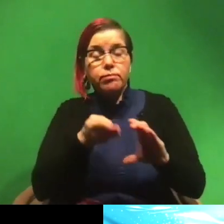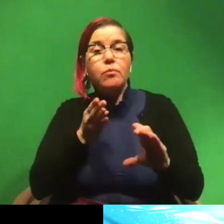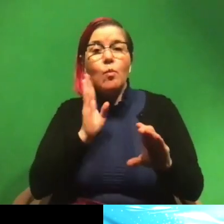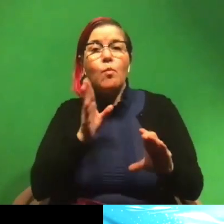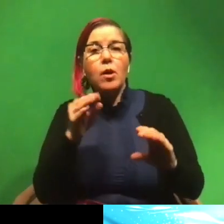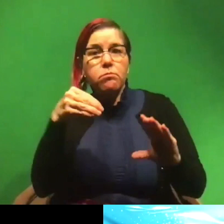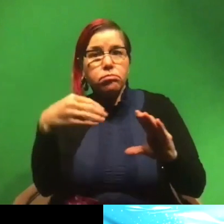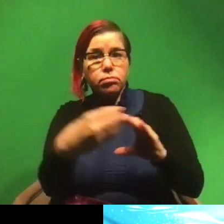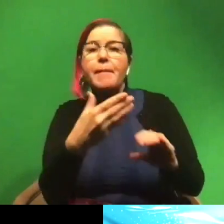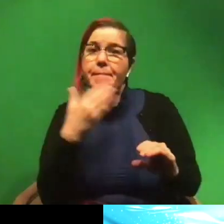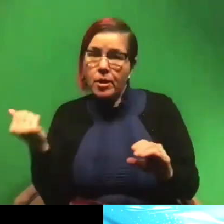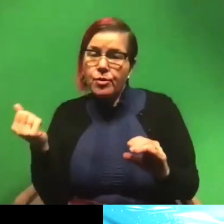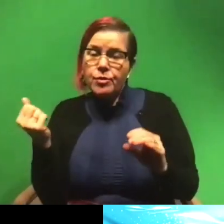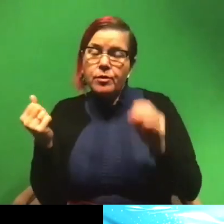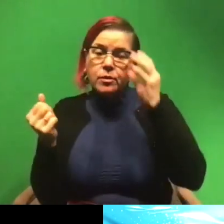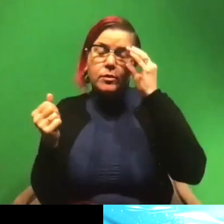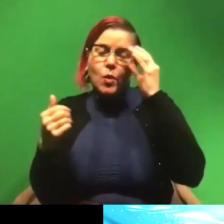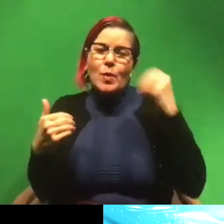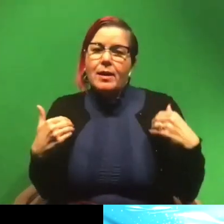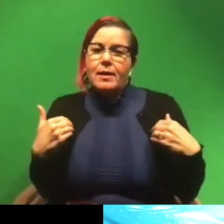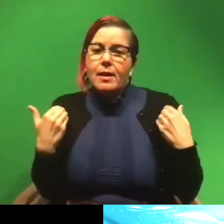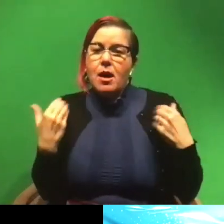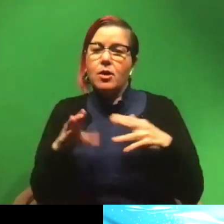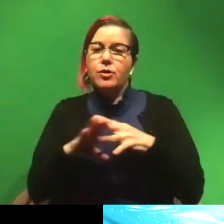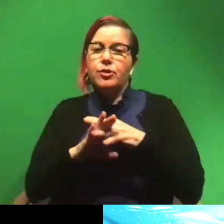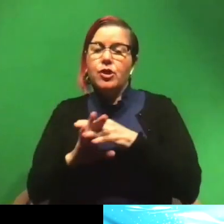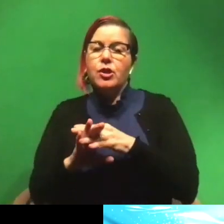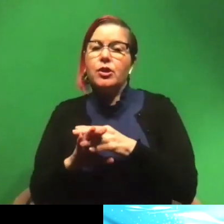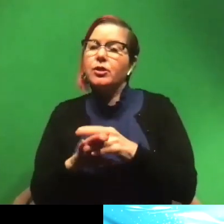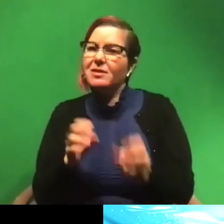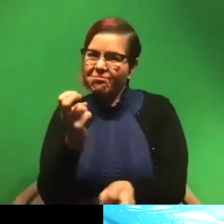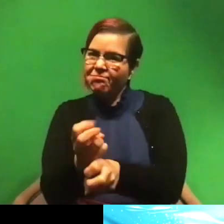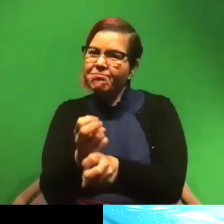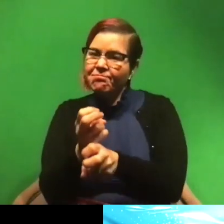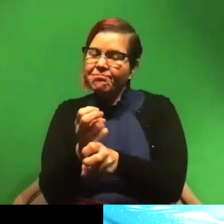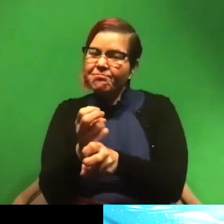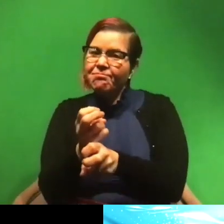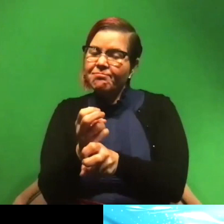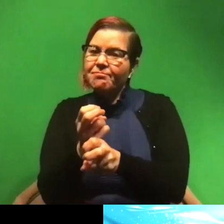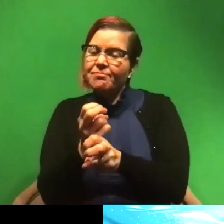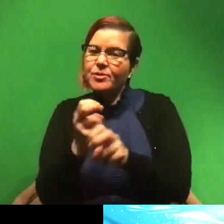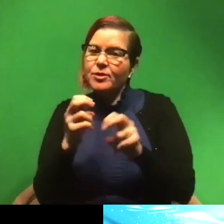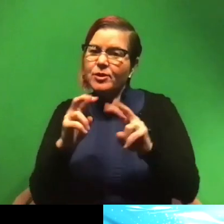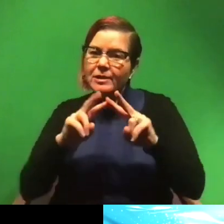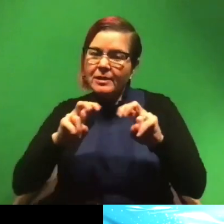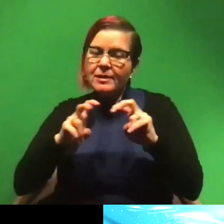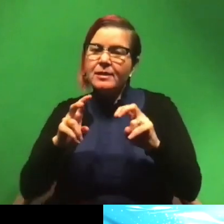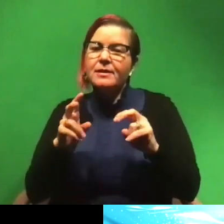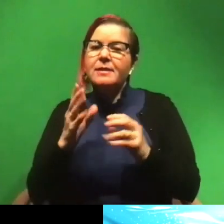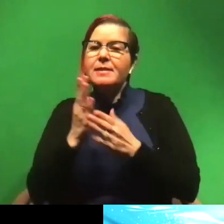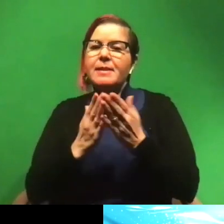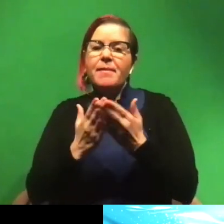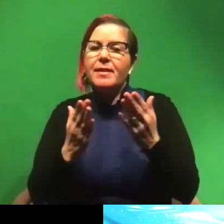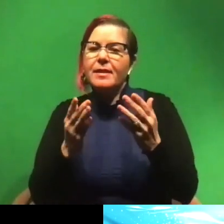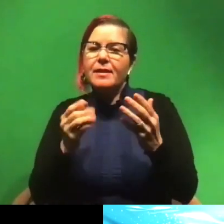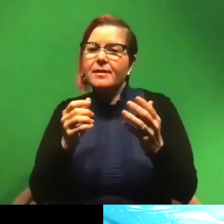a little better. Uh, so juveniles are really hard to segment because some of the things don't,